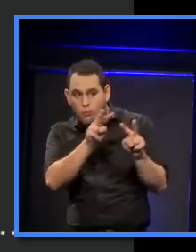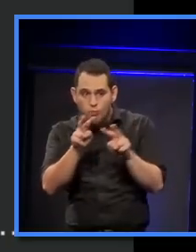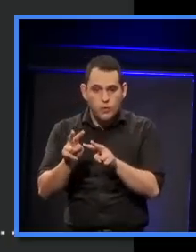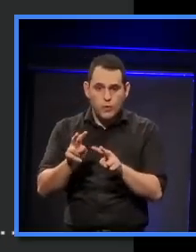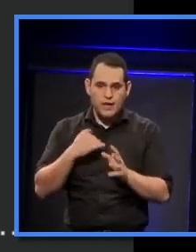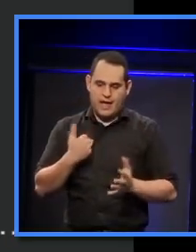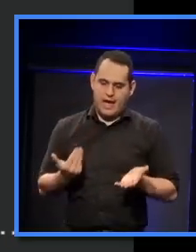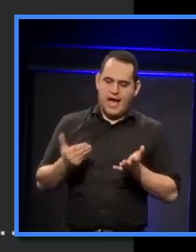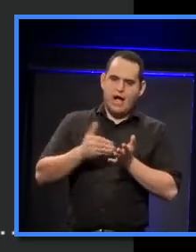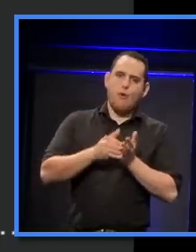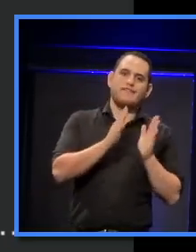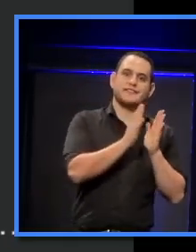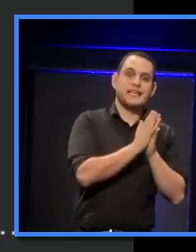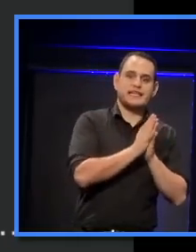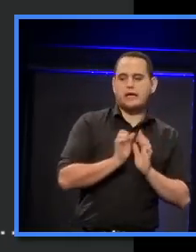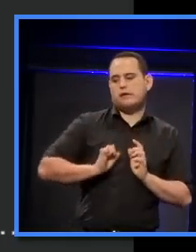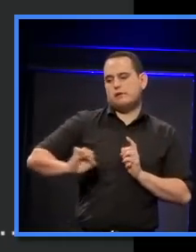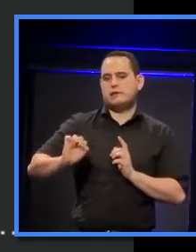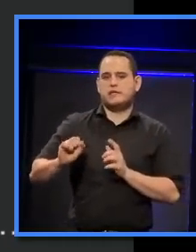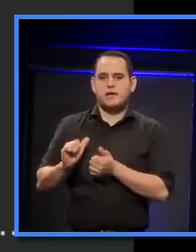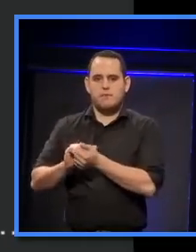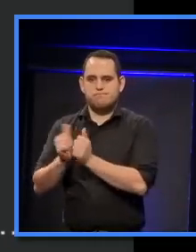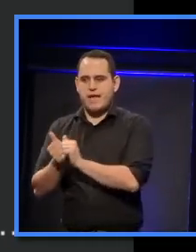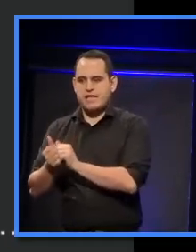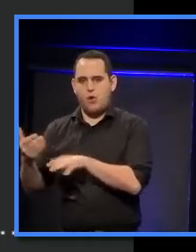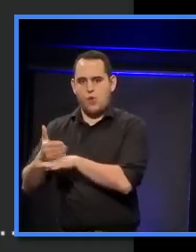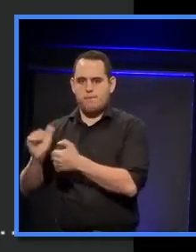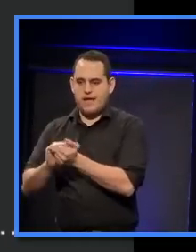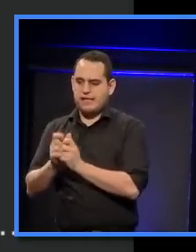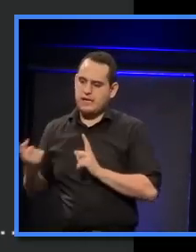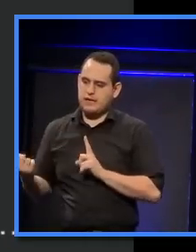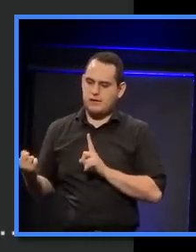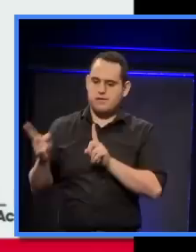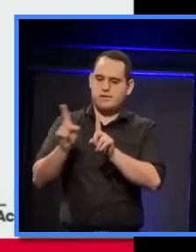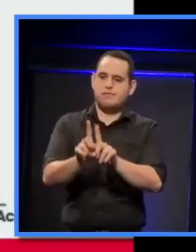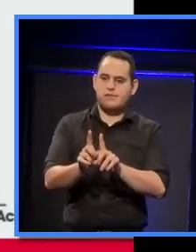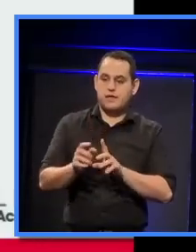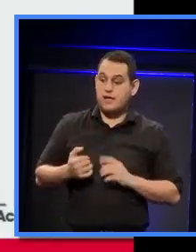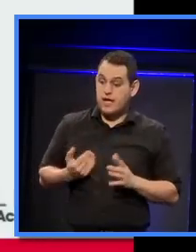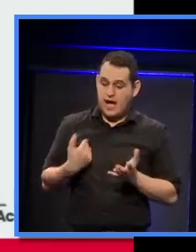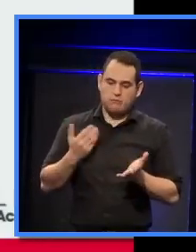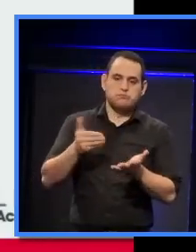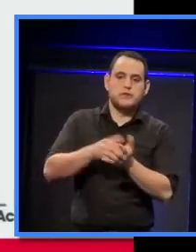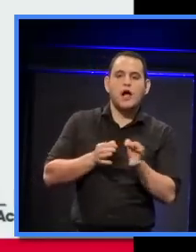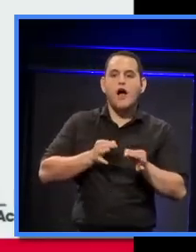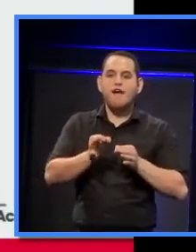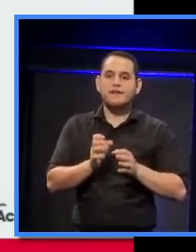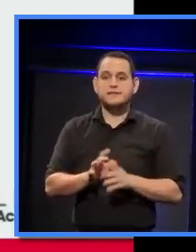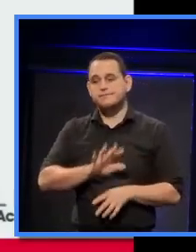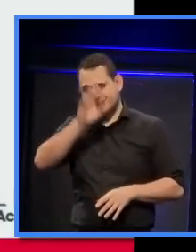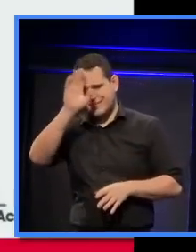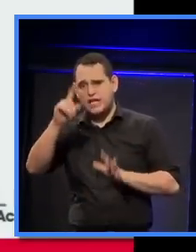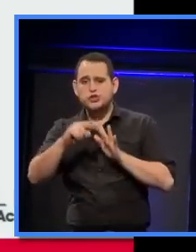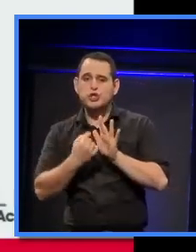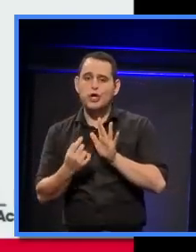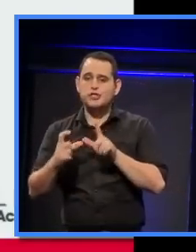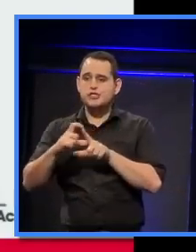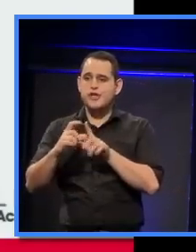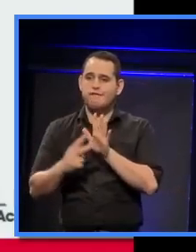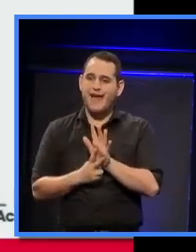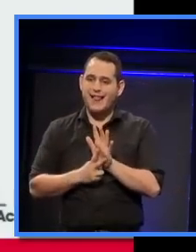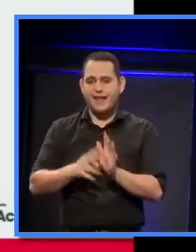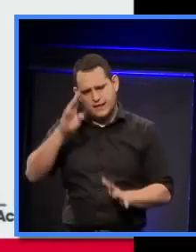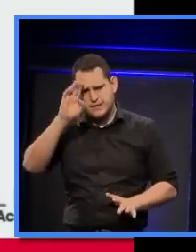I arrived on the Sunday and rolled into Jean Nouvelle's office on Monday morning. And Jean Nouvelle,